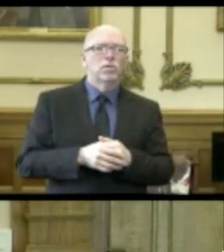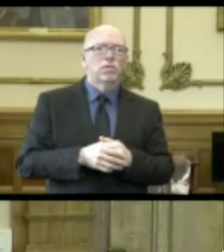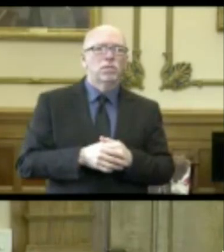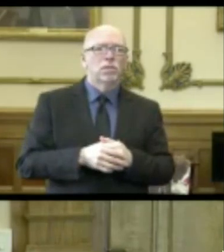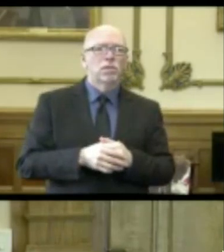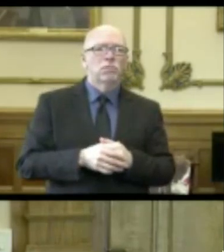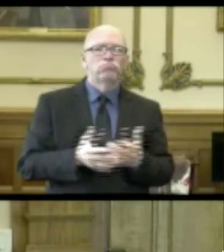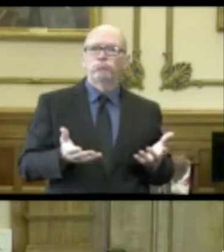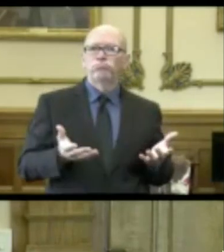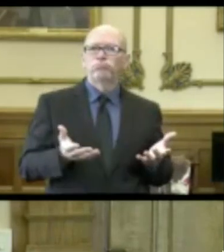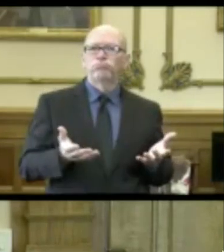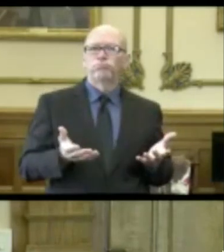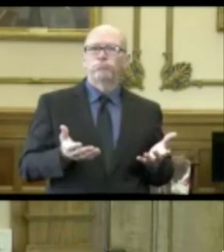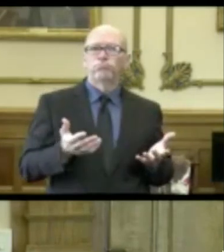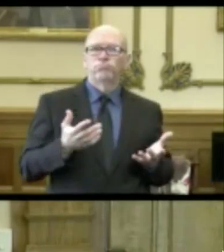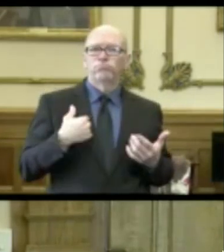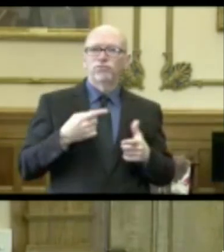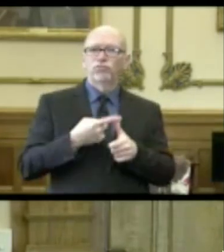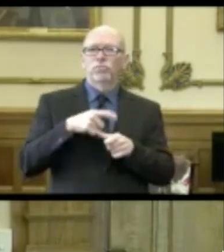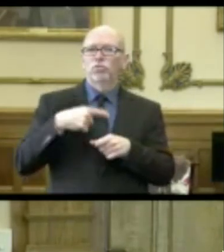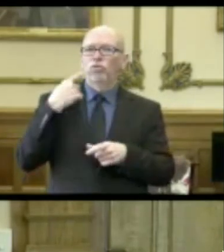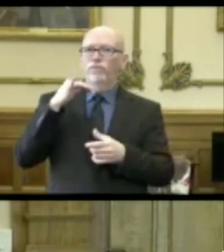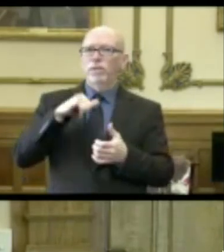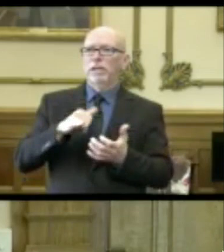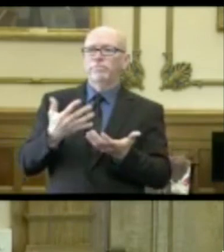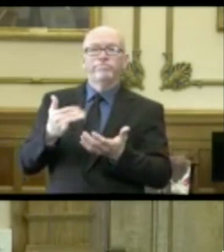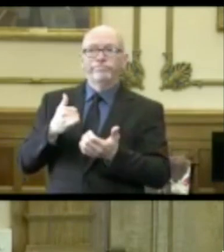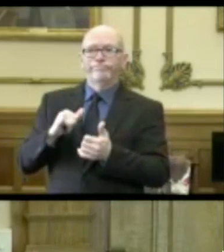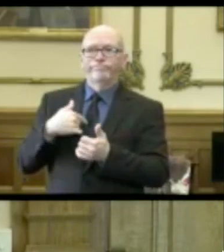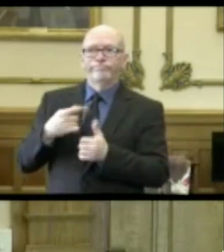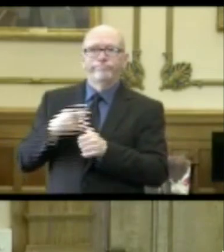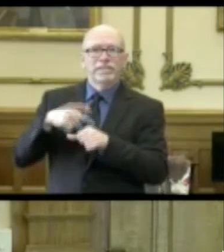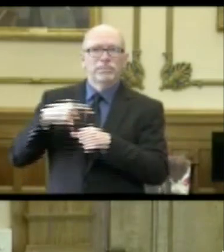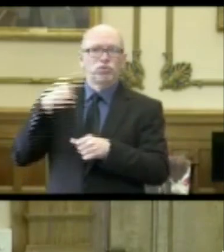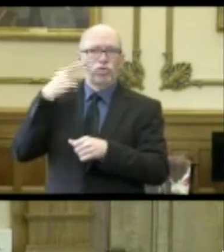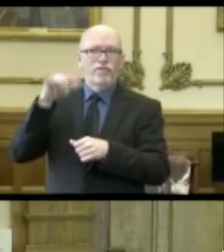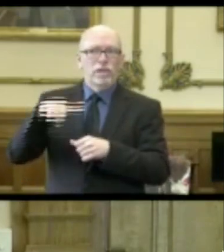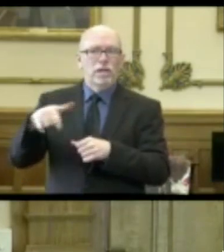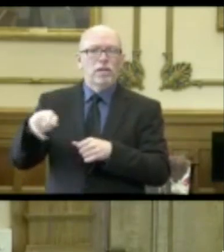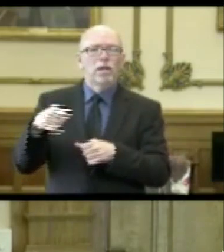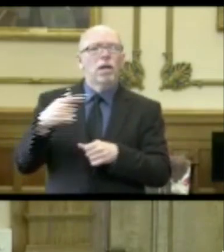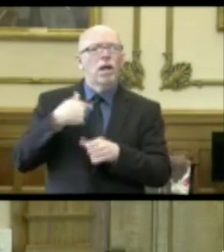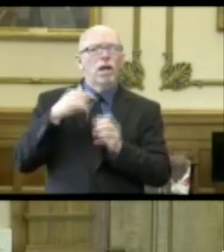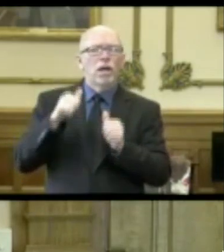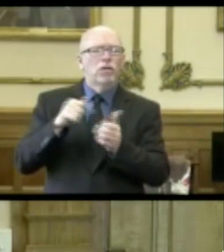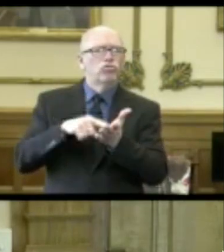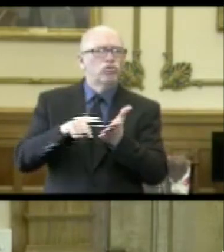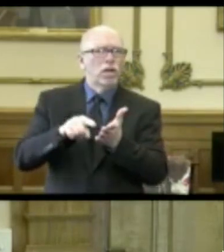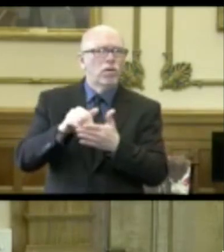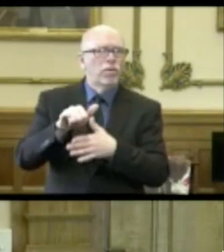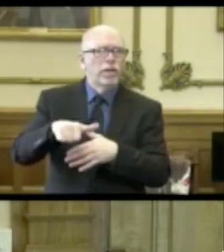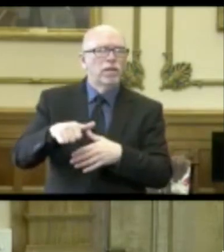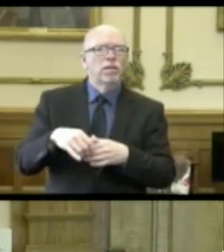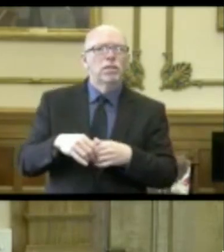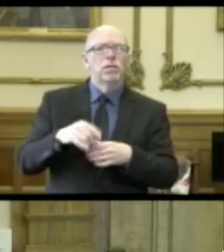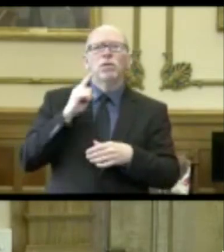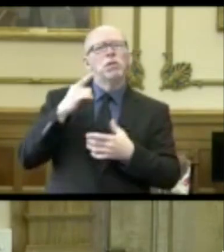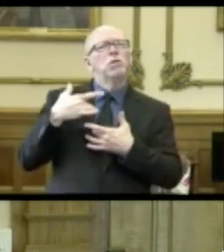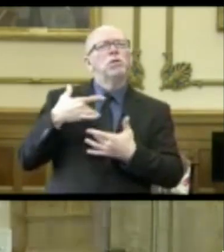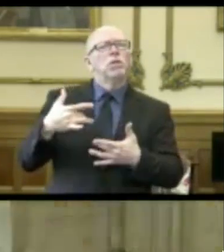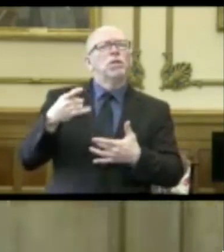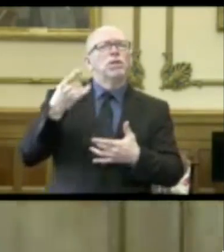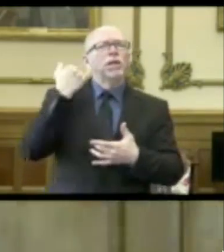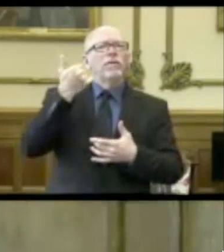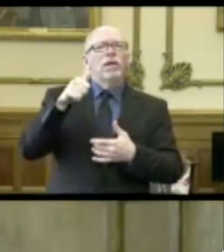I don't have an answer for that. That is the first time I've heard anything about that. I can certainly check into that. Normally when